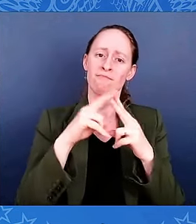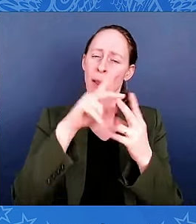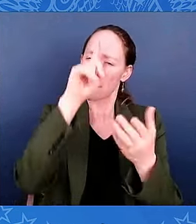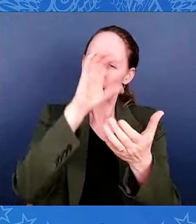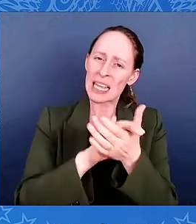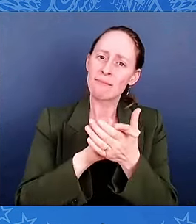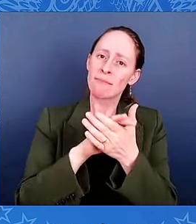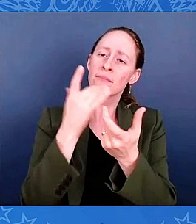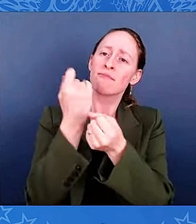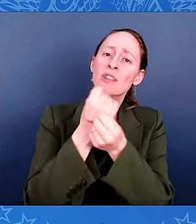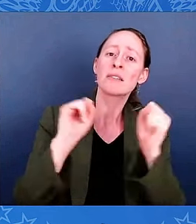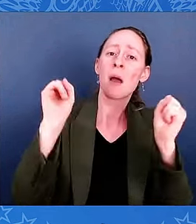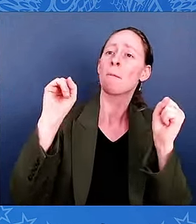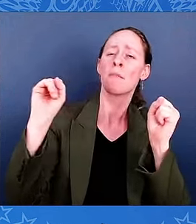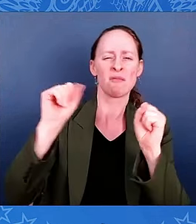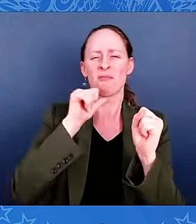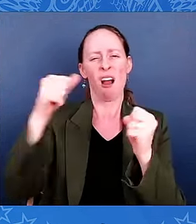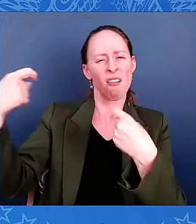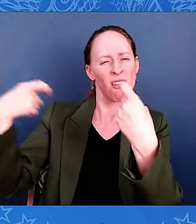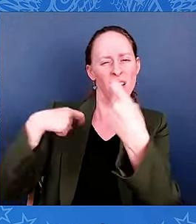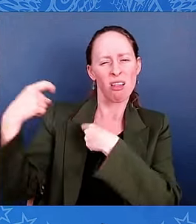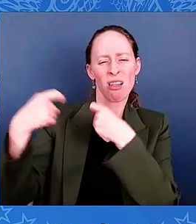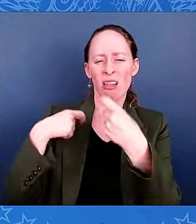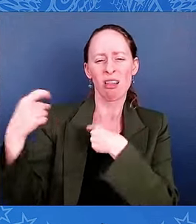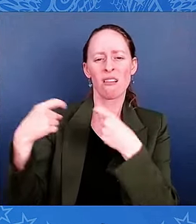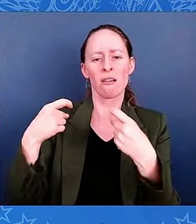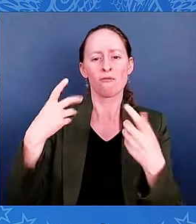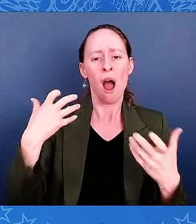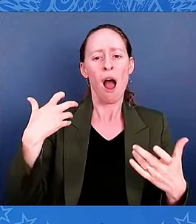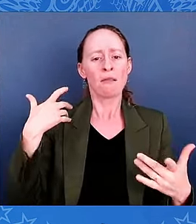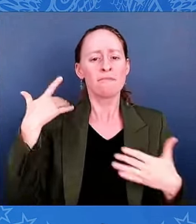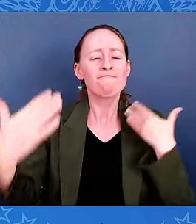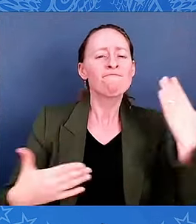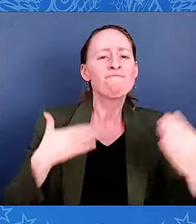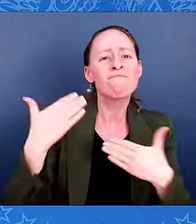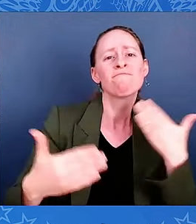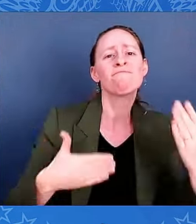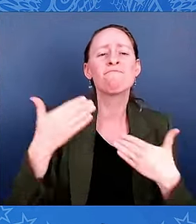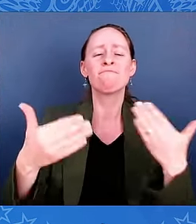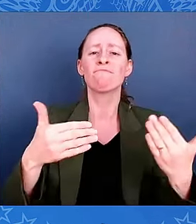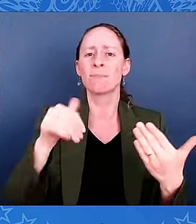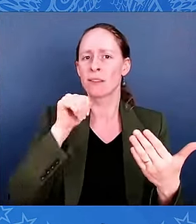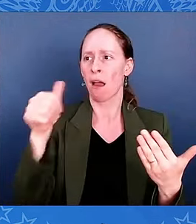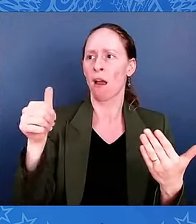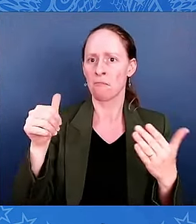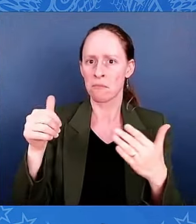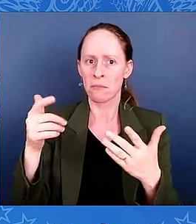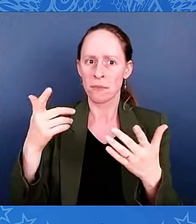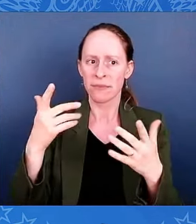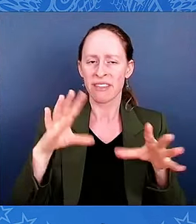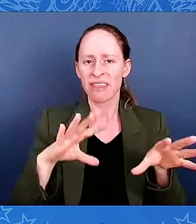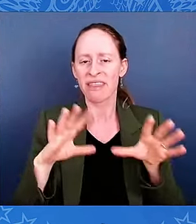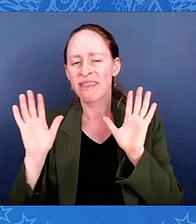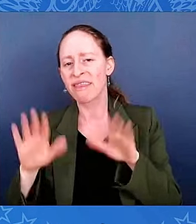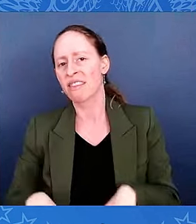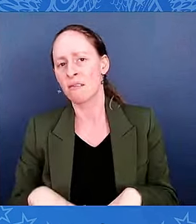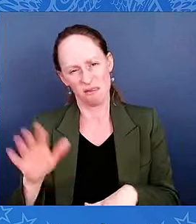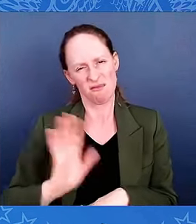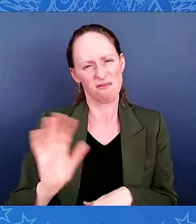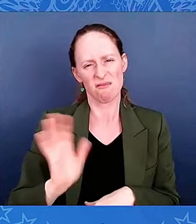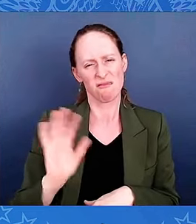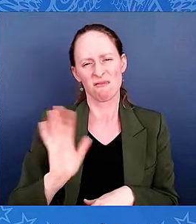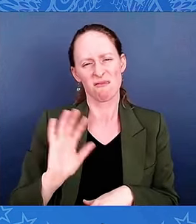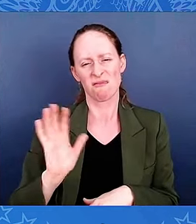Truth over lies. Let me end with this. Tomorrow is the Fourth of July. Another